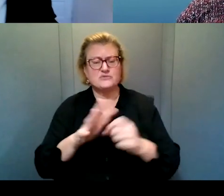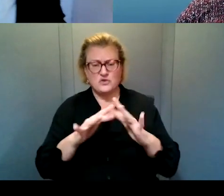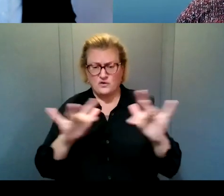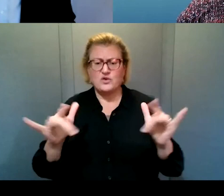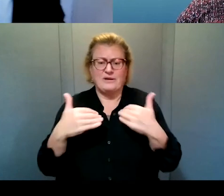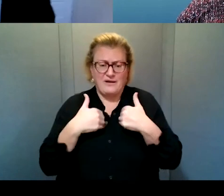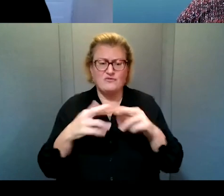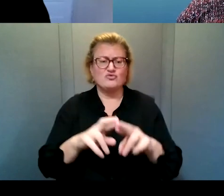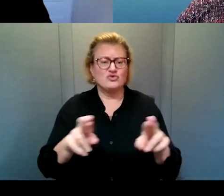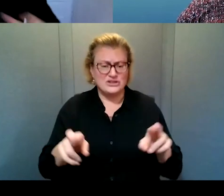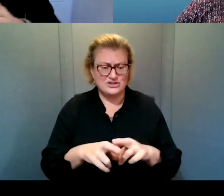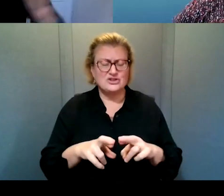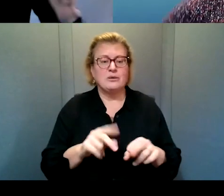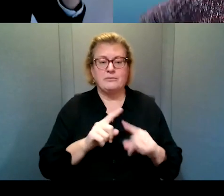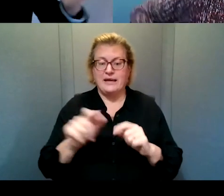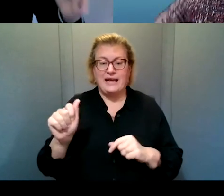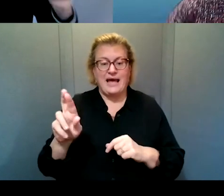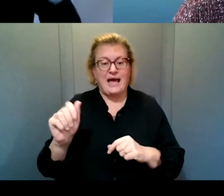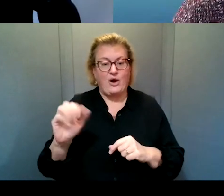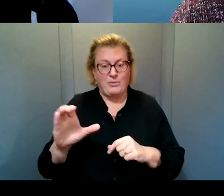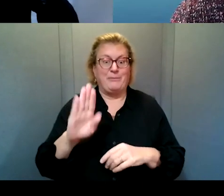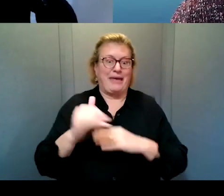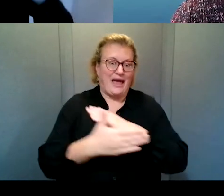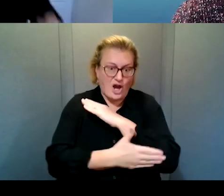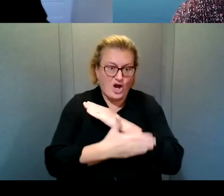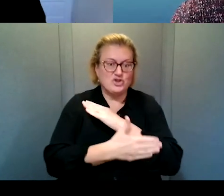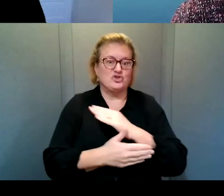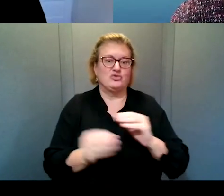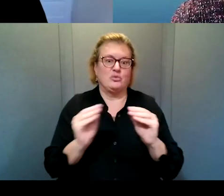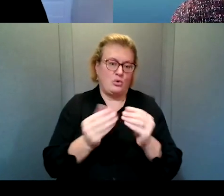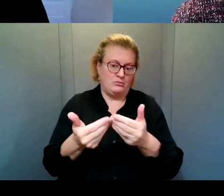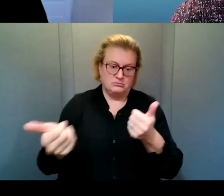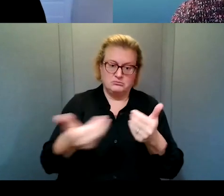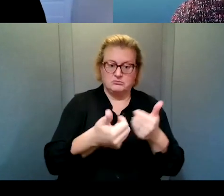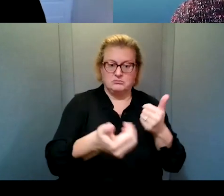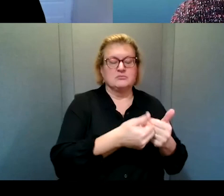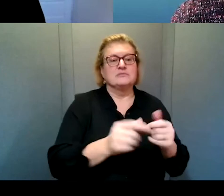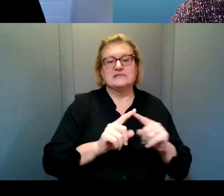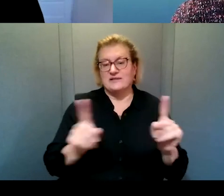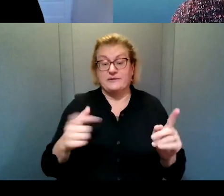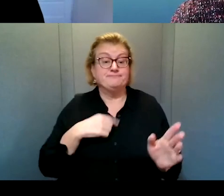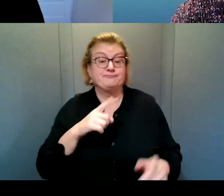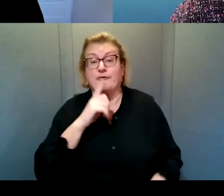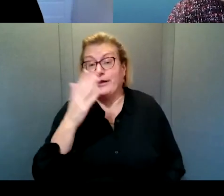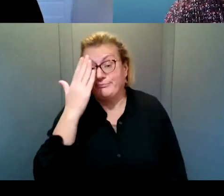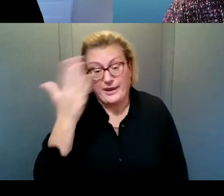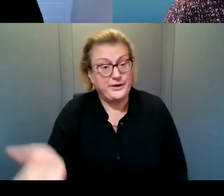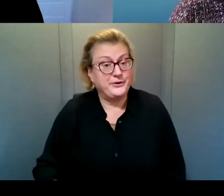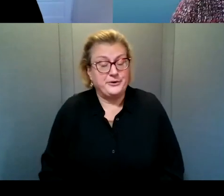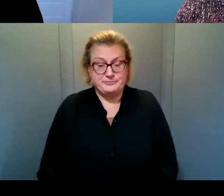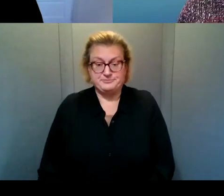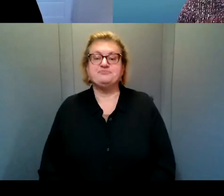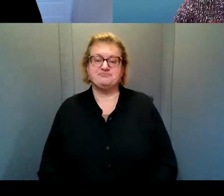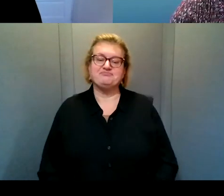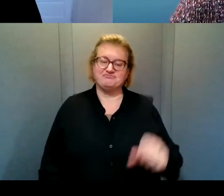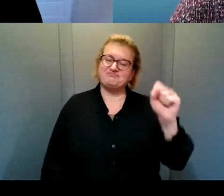variations, but, but Arabic has seems like it's, it's, even more pronounced. So I don't know. I really don't. Yeah. That,